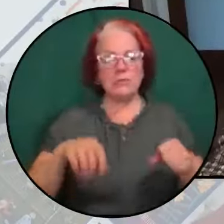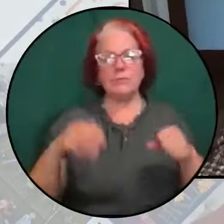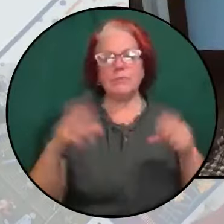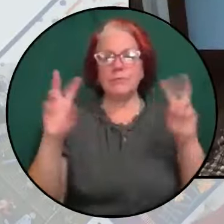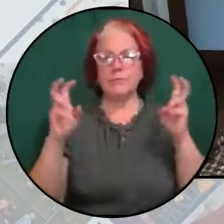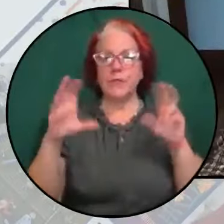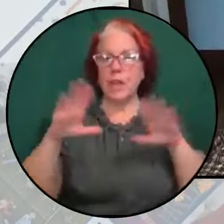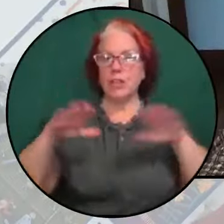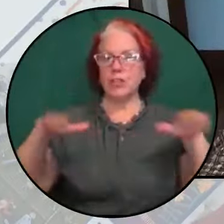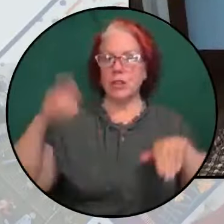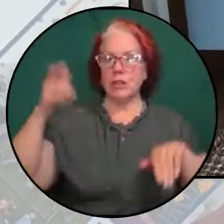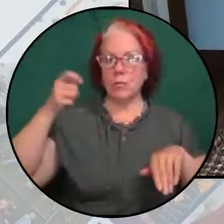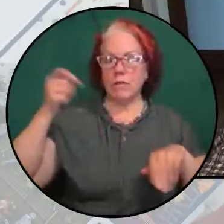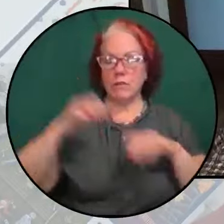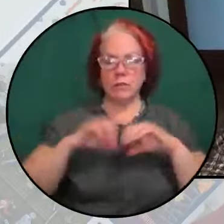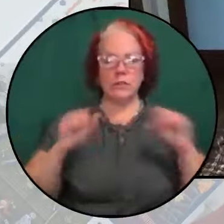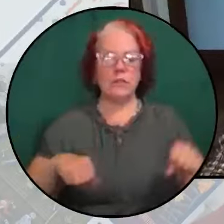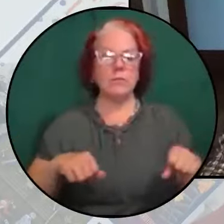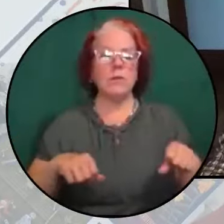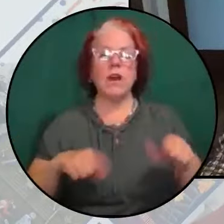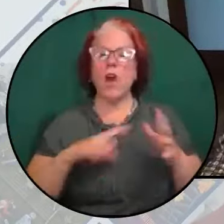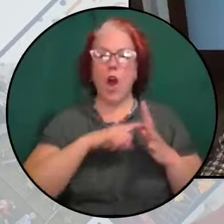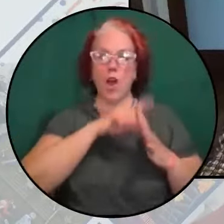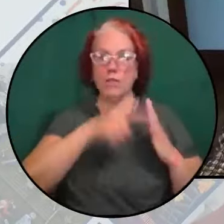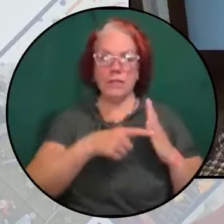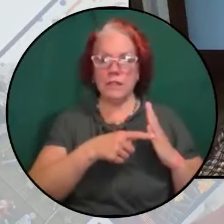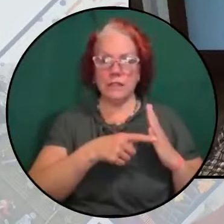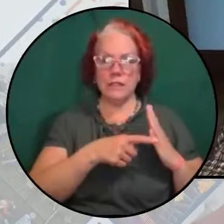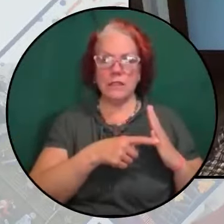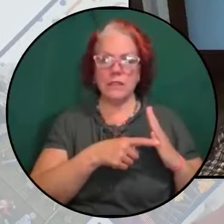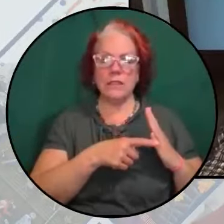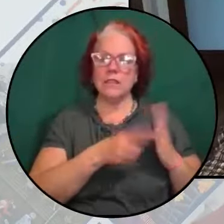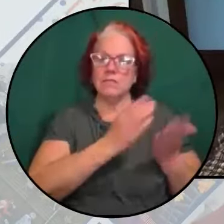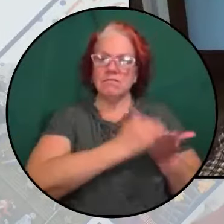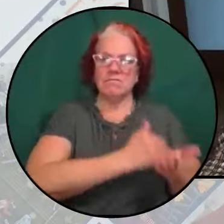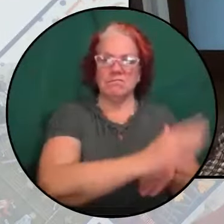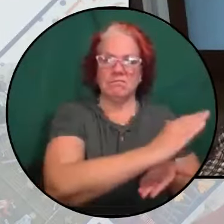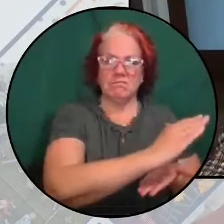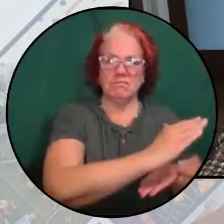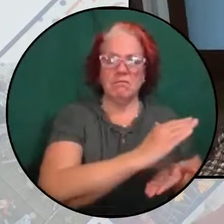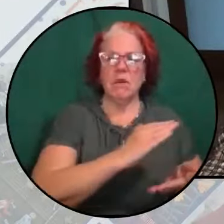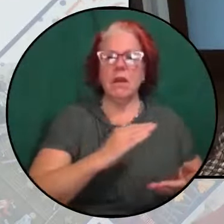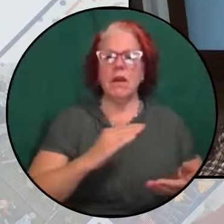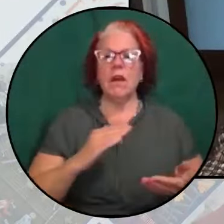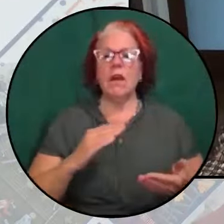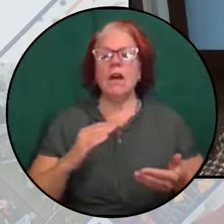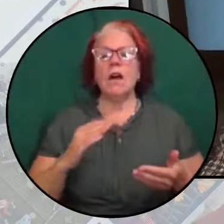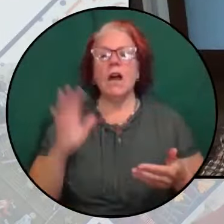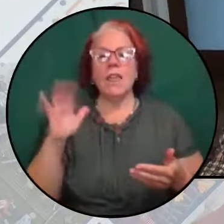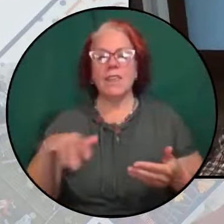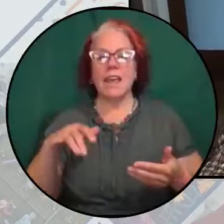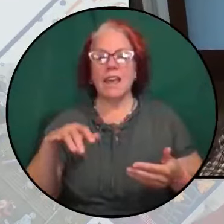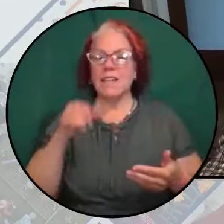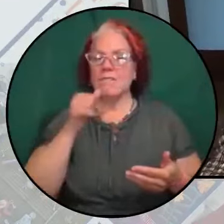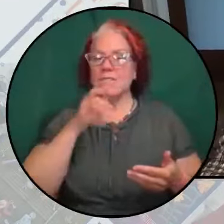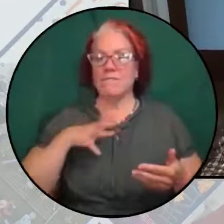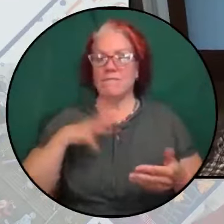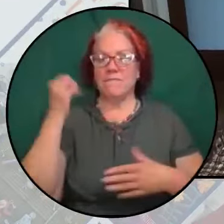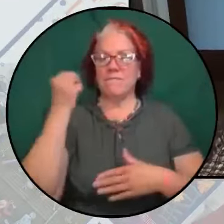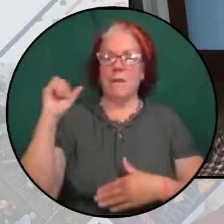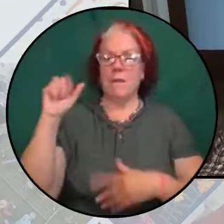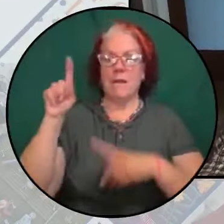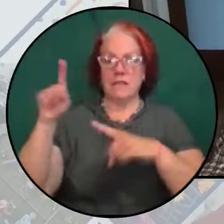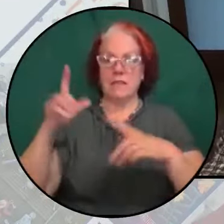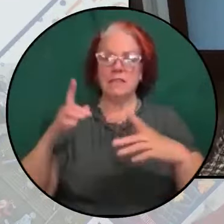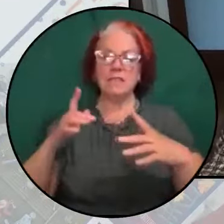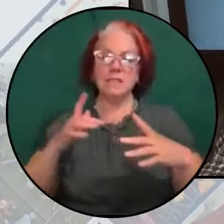welfare system, et cetera. And that feminist concerns about